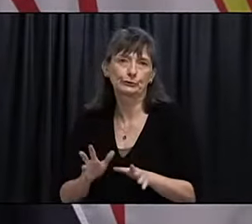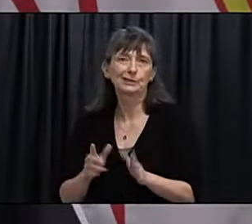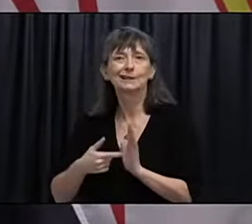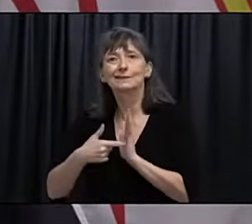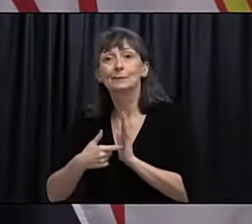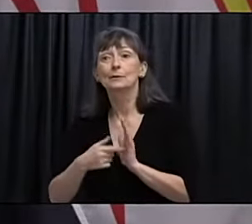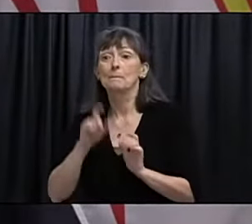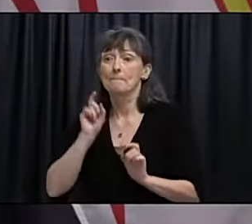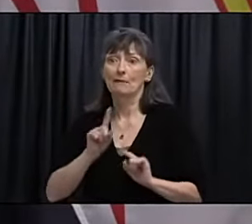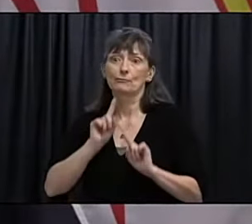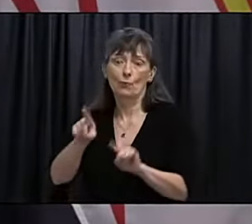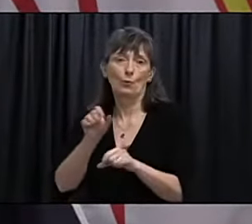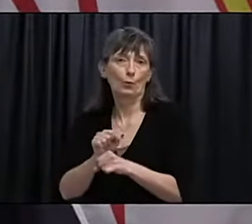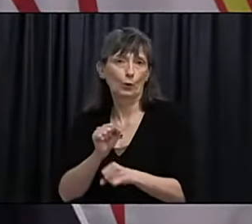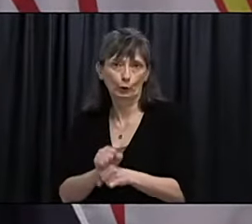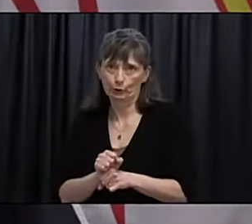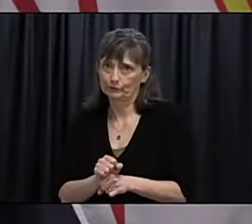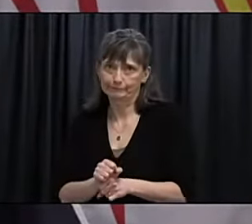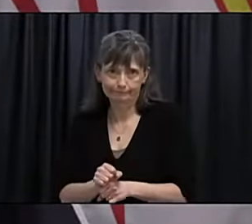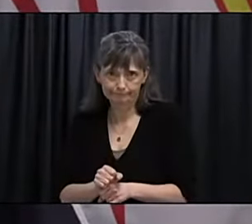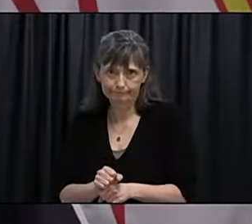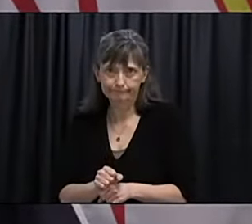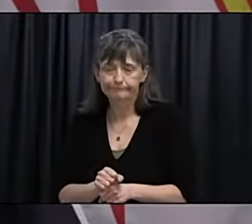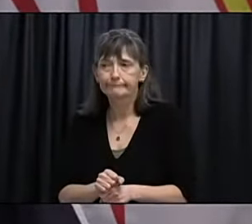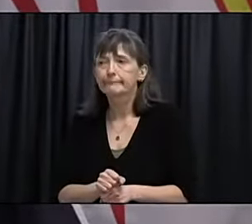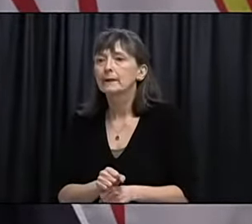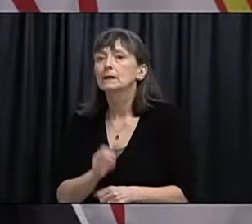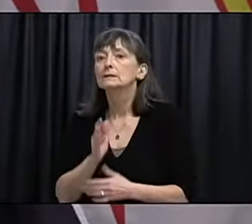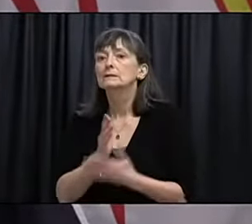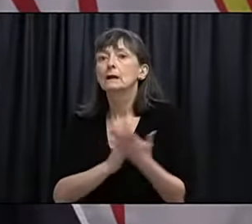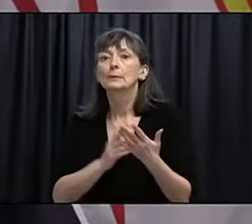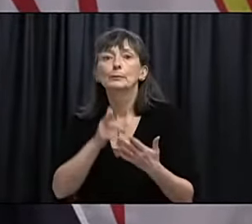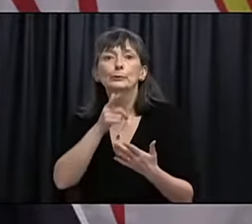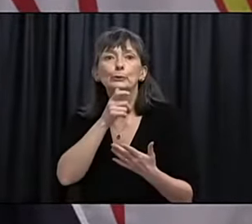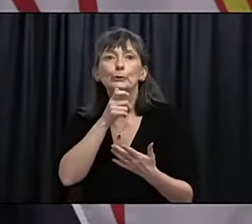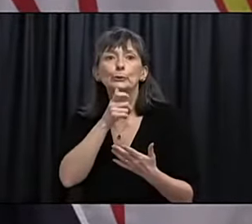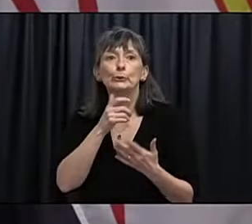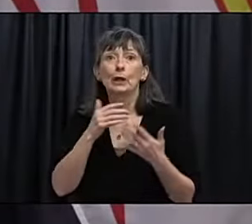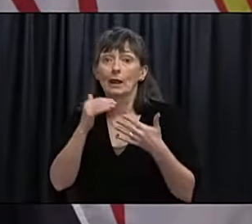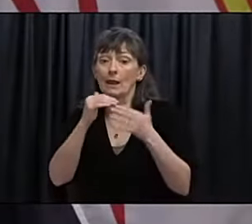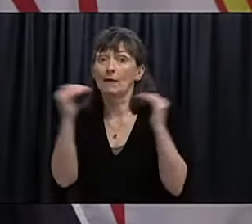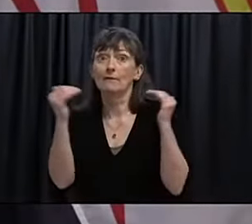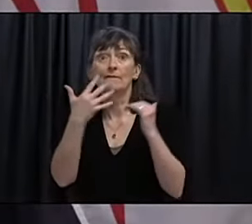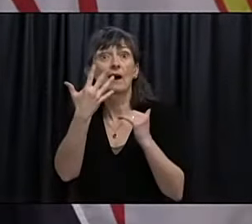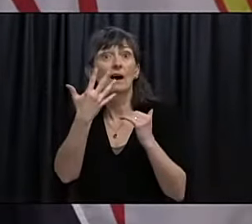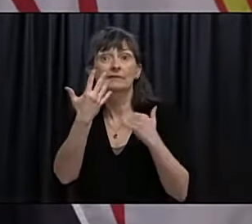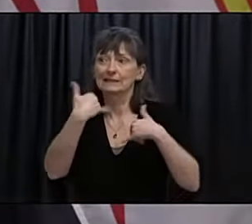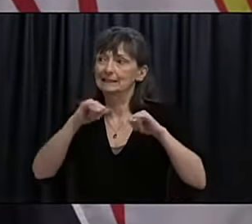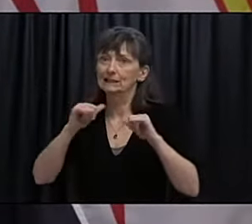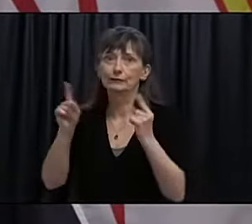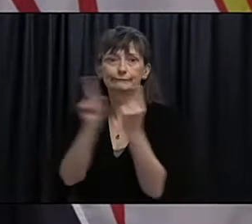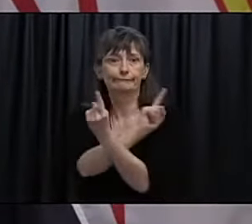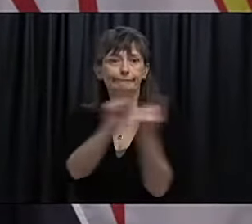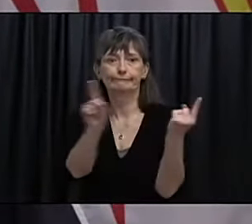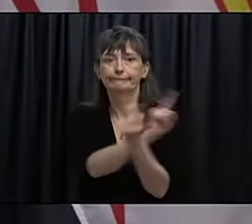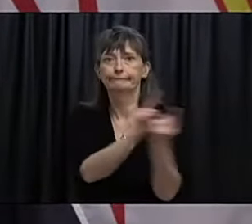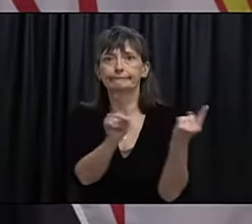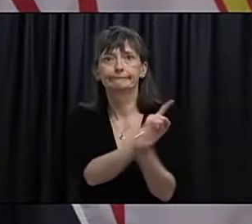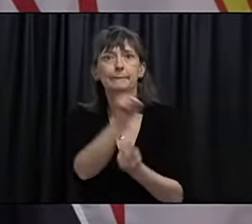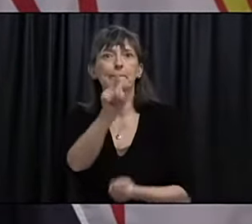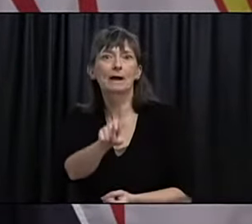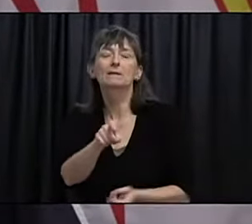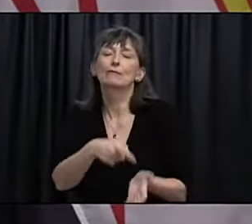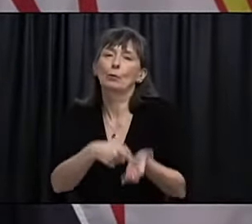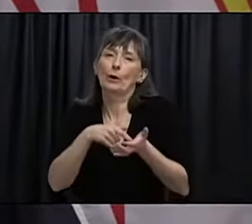go to work. And the people who had to go to work through alert level five and be in contact with the public. So